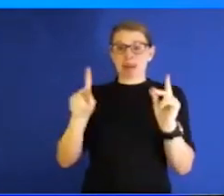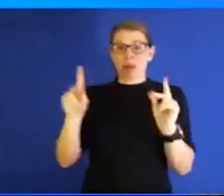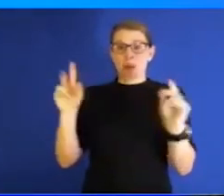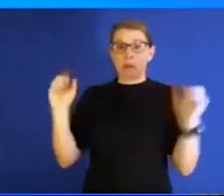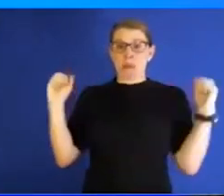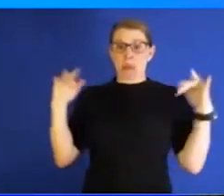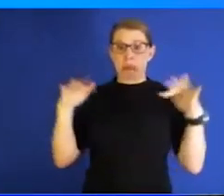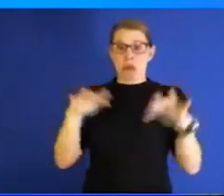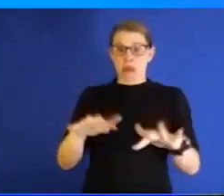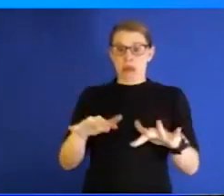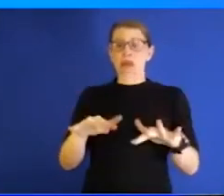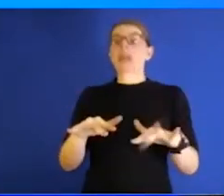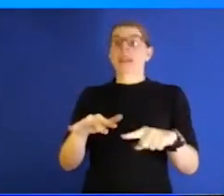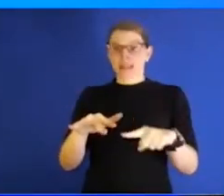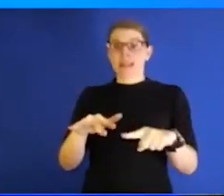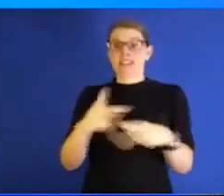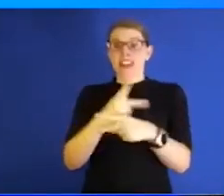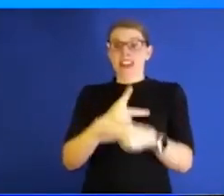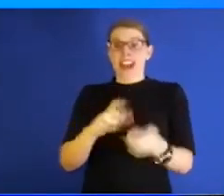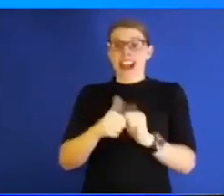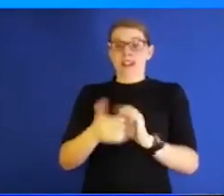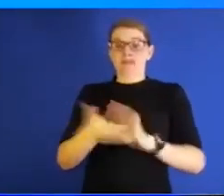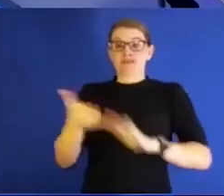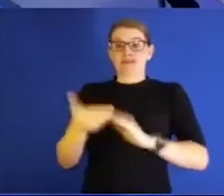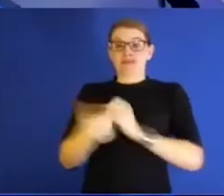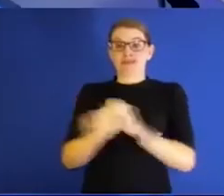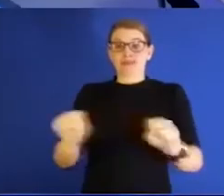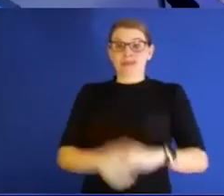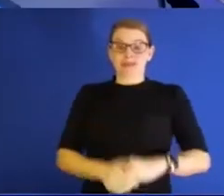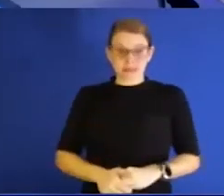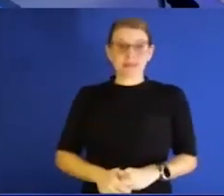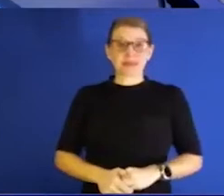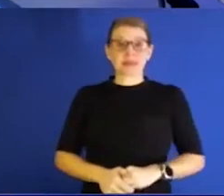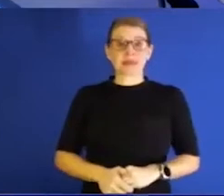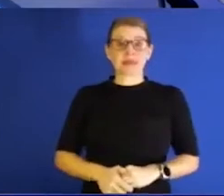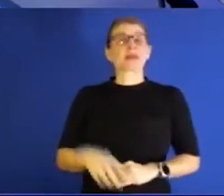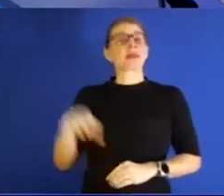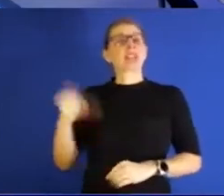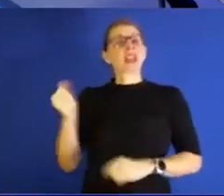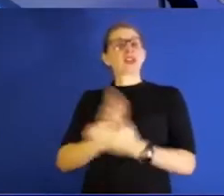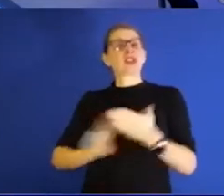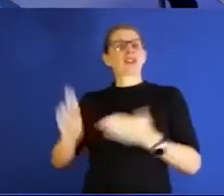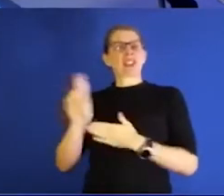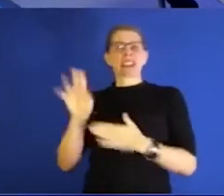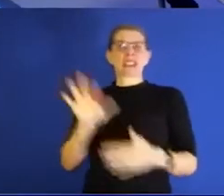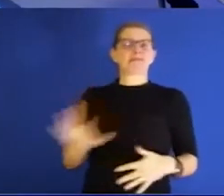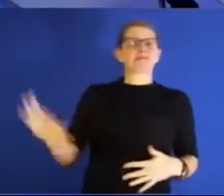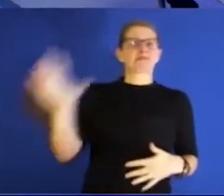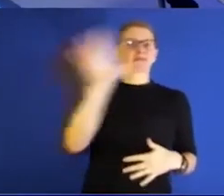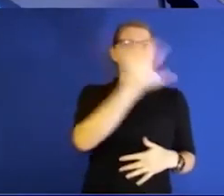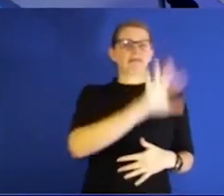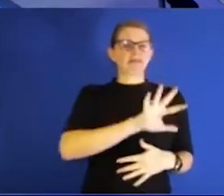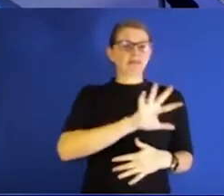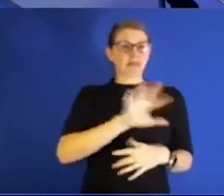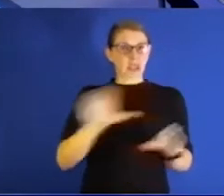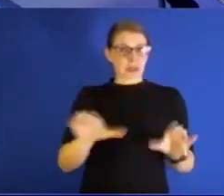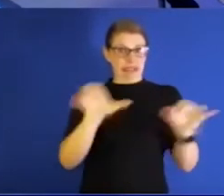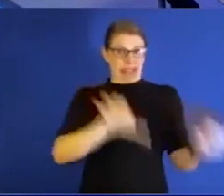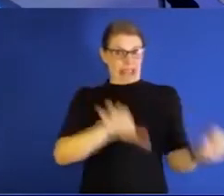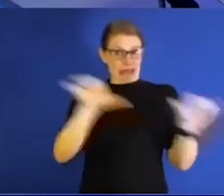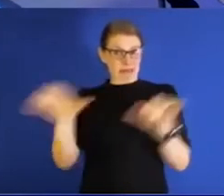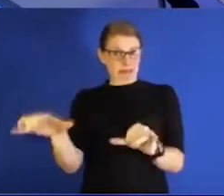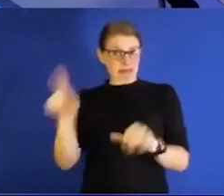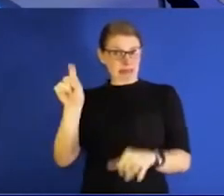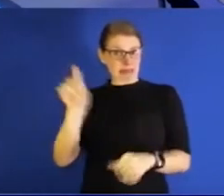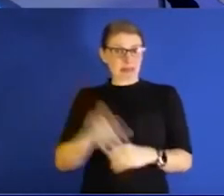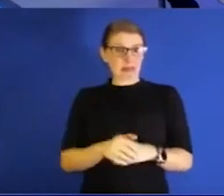out how to do it pretty safely. From what you're hearing across the country, though, are other universities doing what you're doing? Like what Dr. Seitz said, working